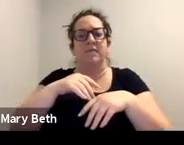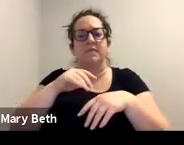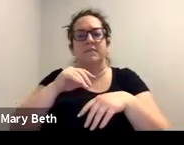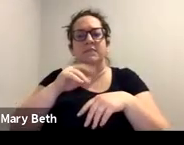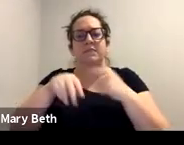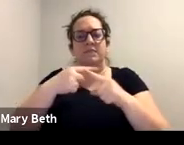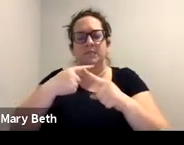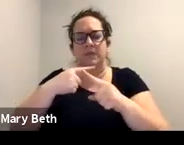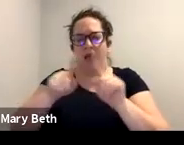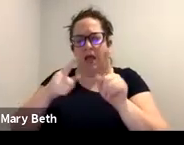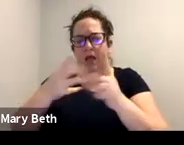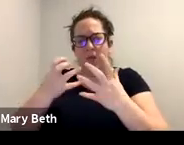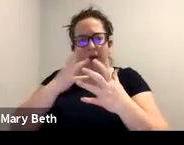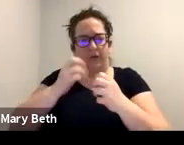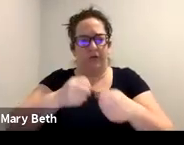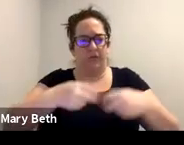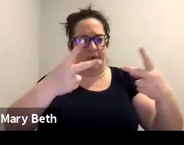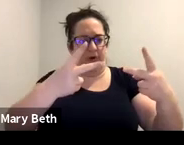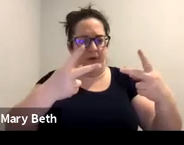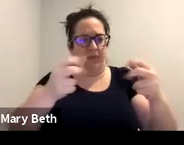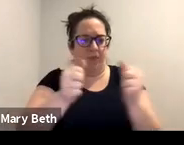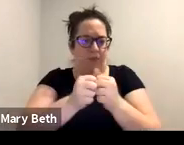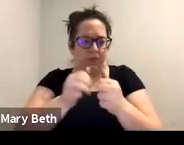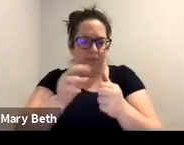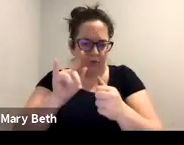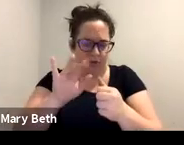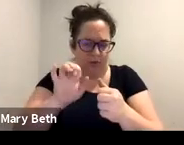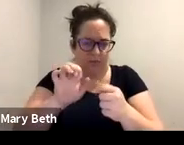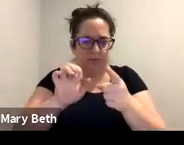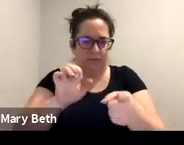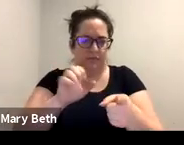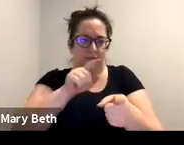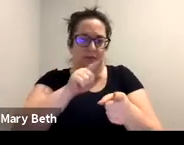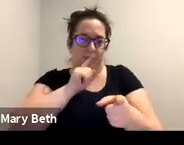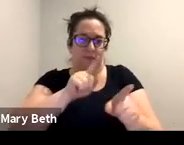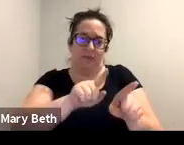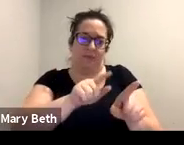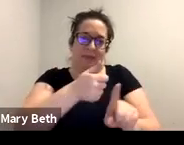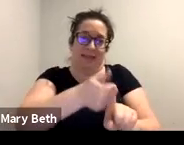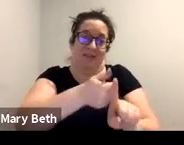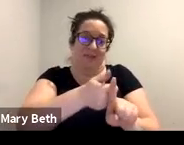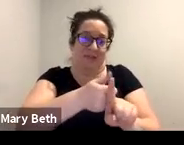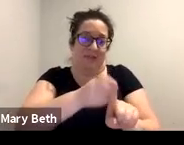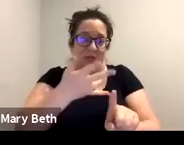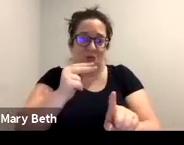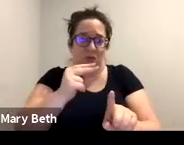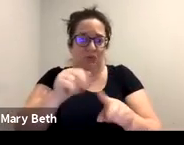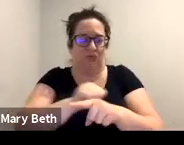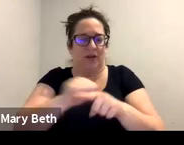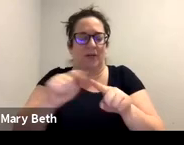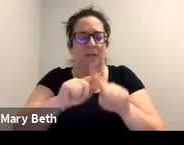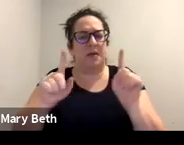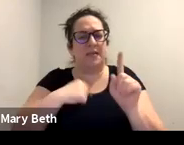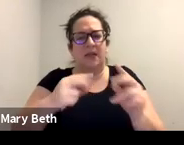slide as well. Um, and this is its own training too. So, uh, this is just a very quick summary.